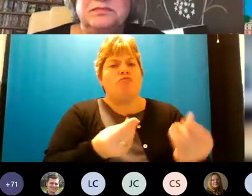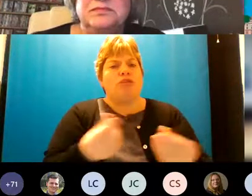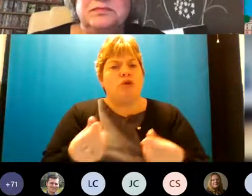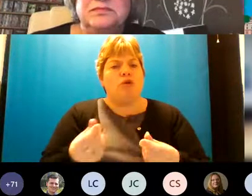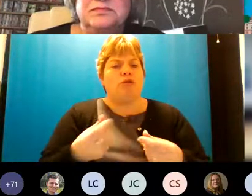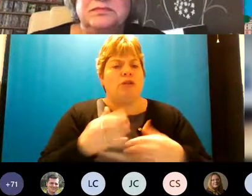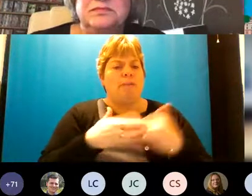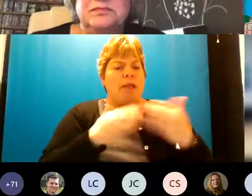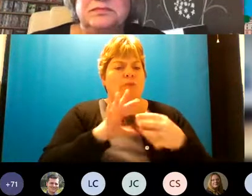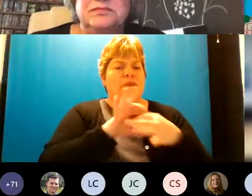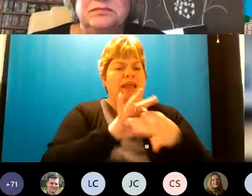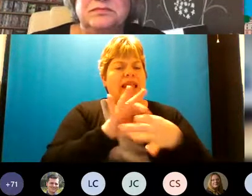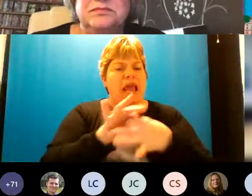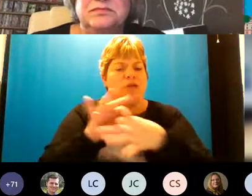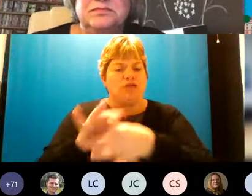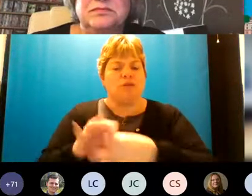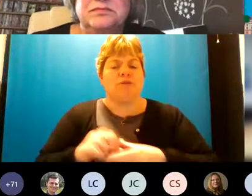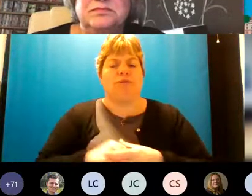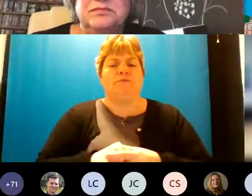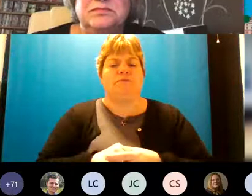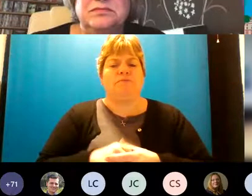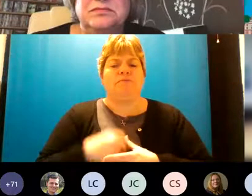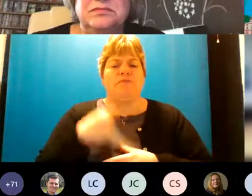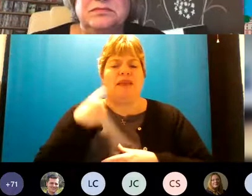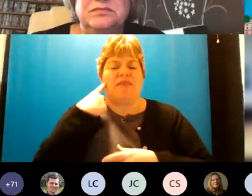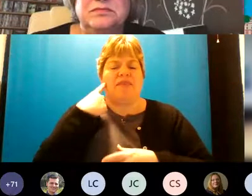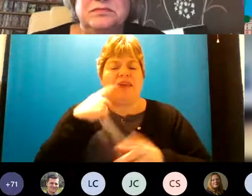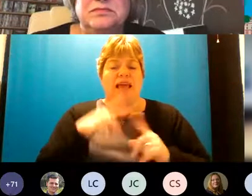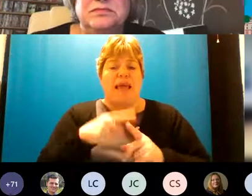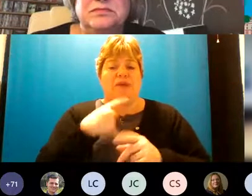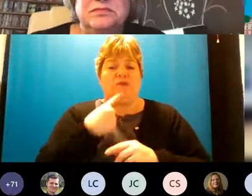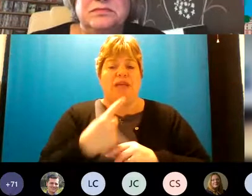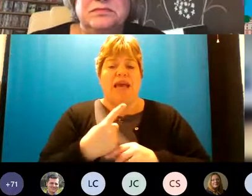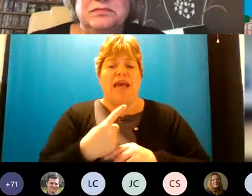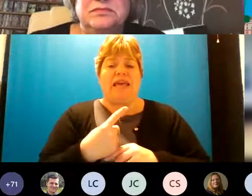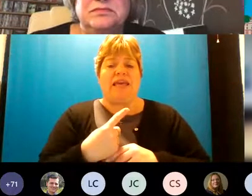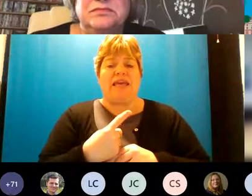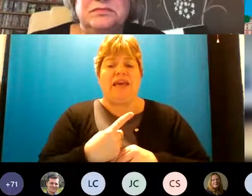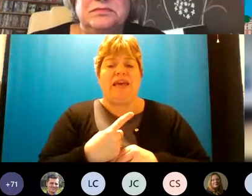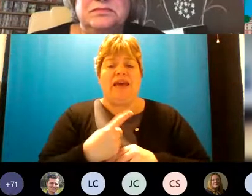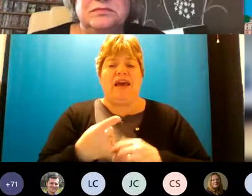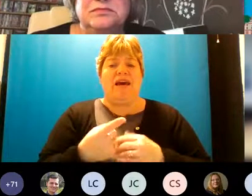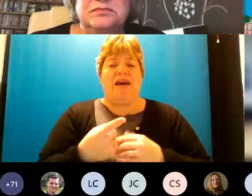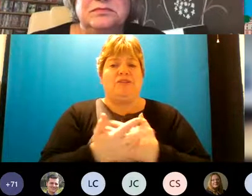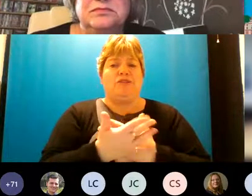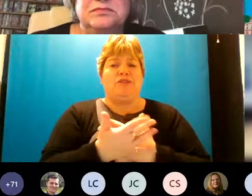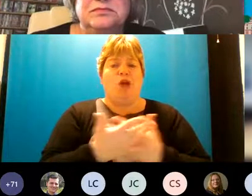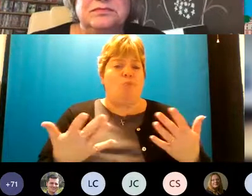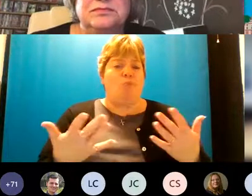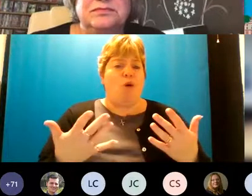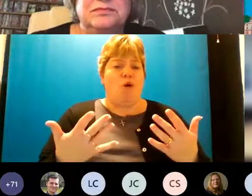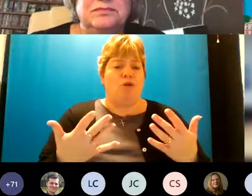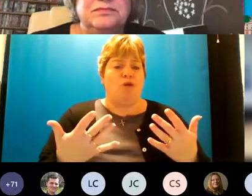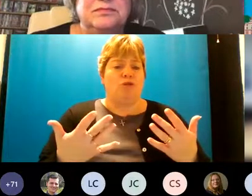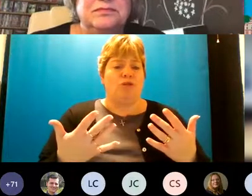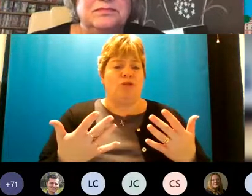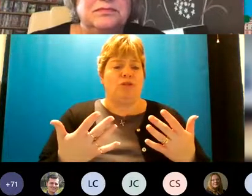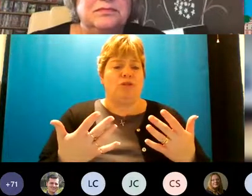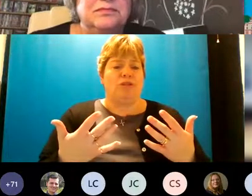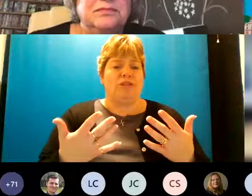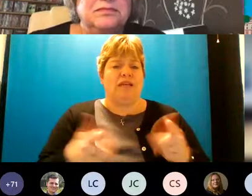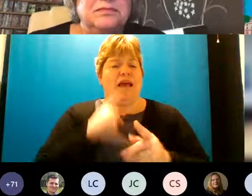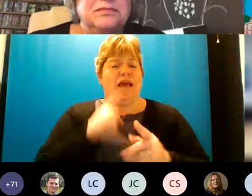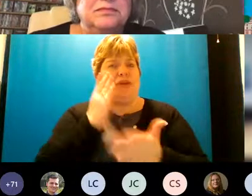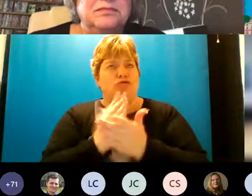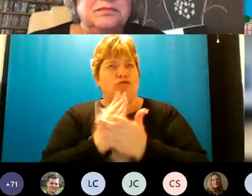connections um because i think you know as you actually say it's very you know there's so so much that you know the kind of trusted adults